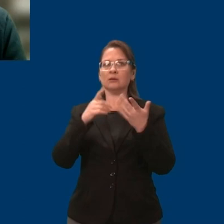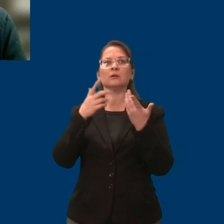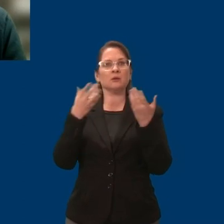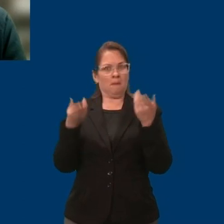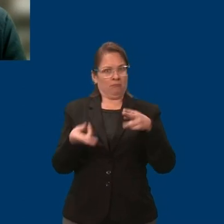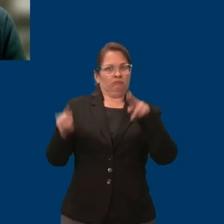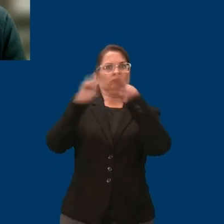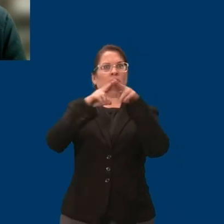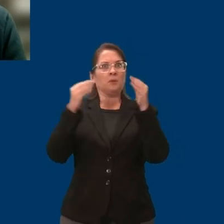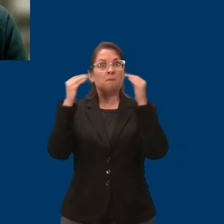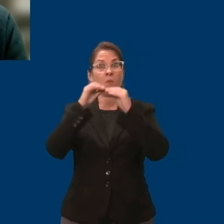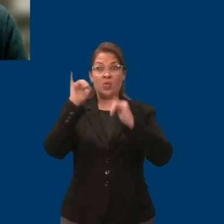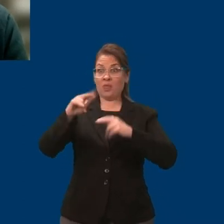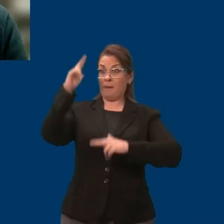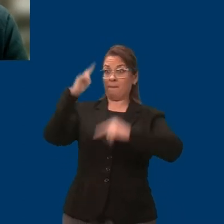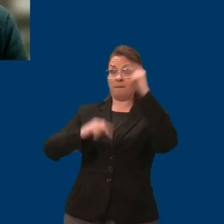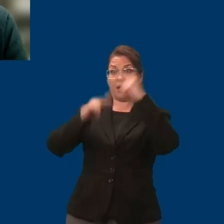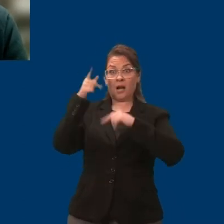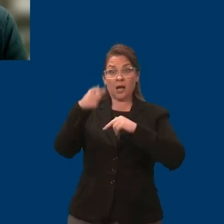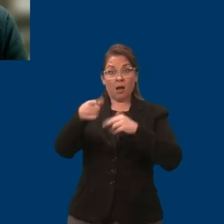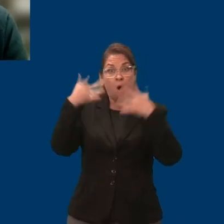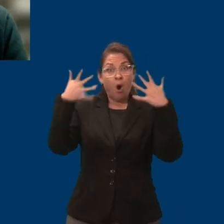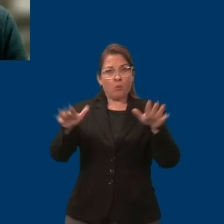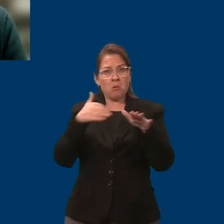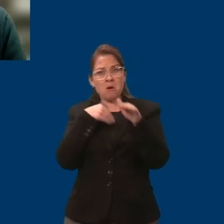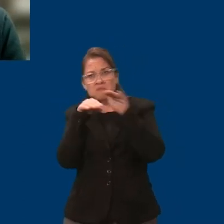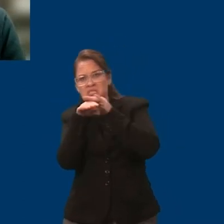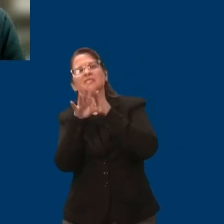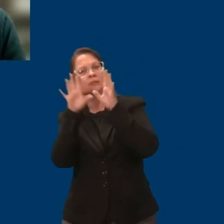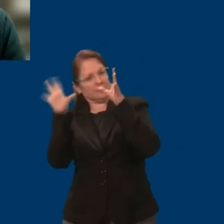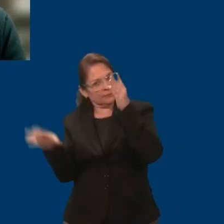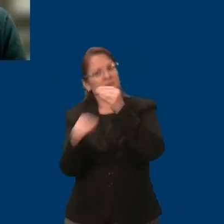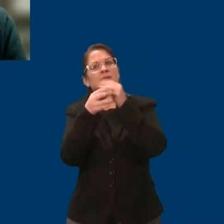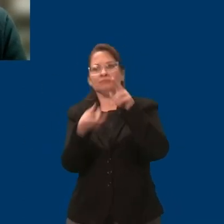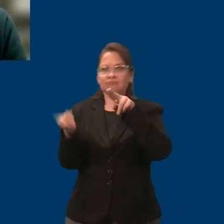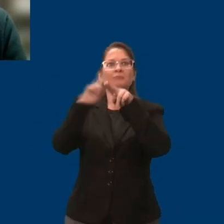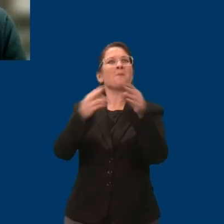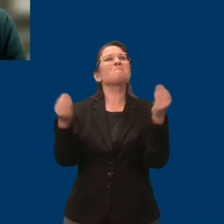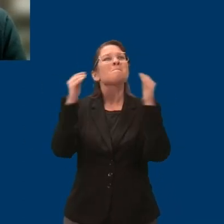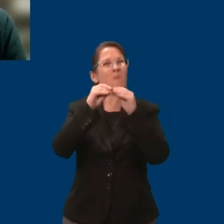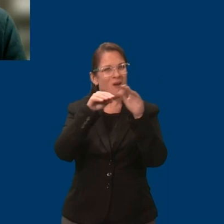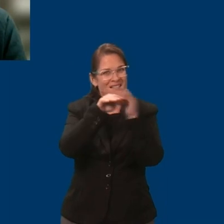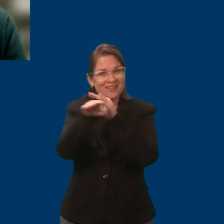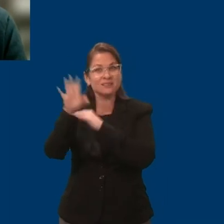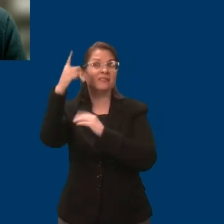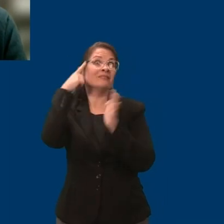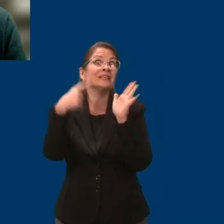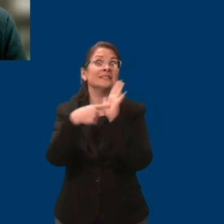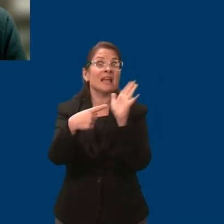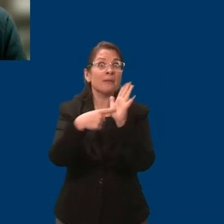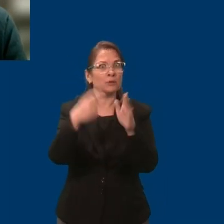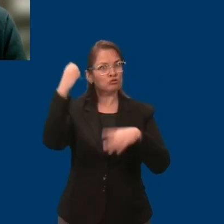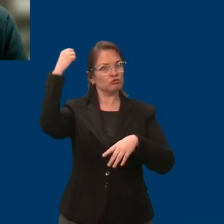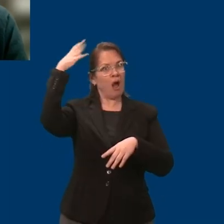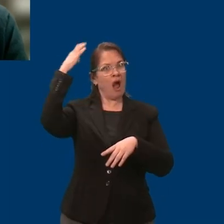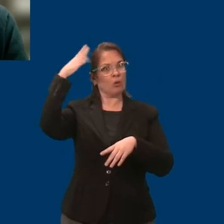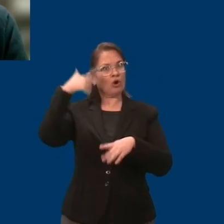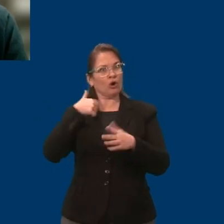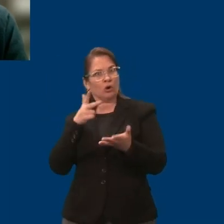being built using these state dollars to include a roll and shower. Currently, it's only optional to include a roll and shower,